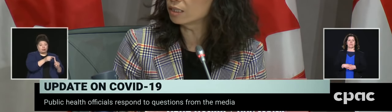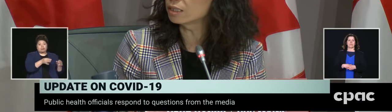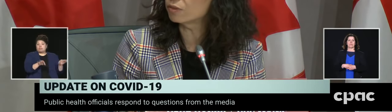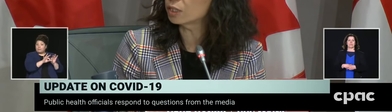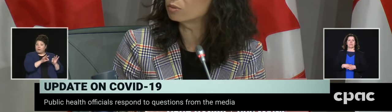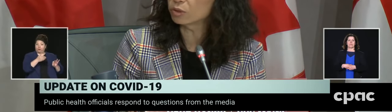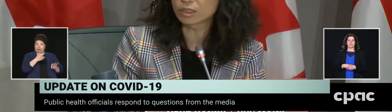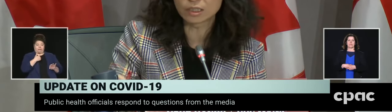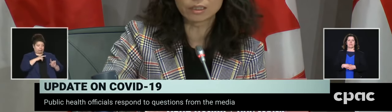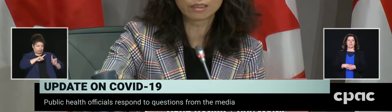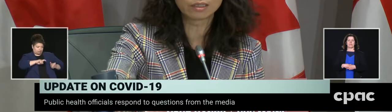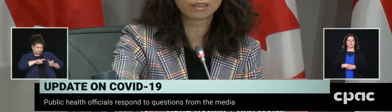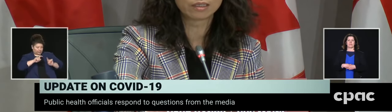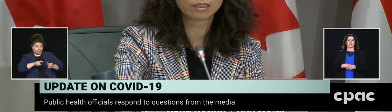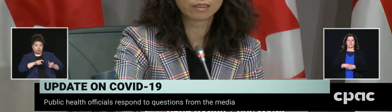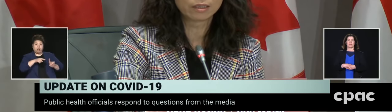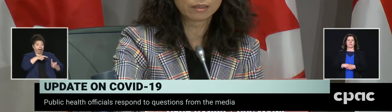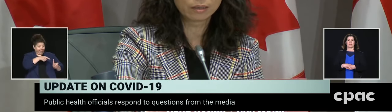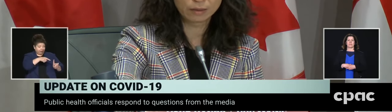contact tracing is very important.